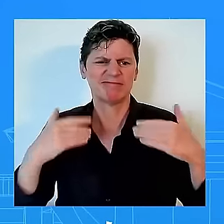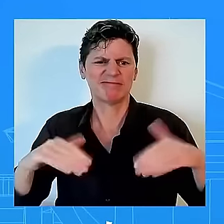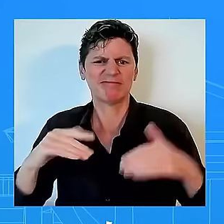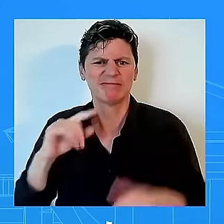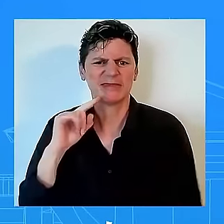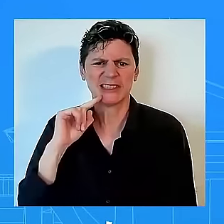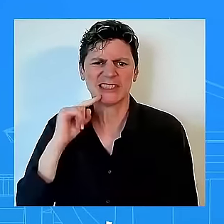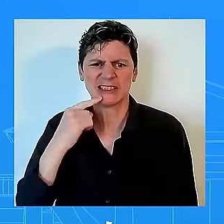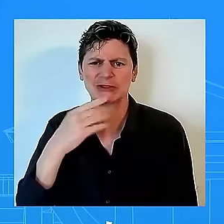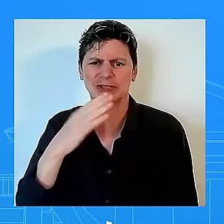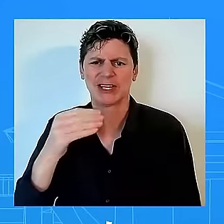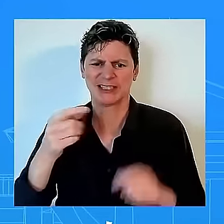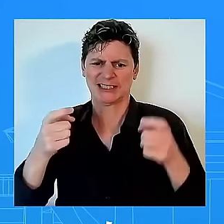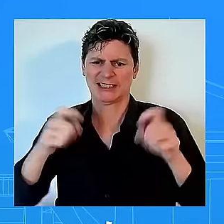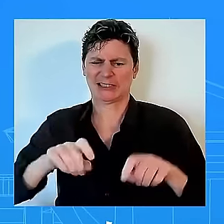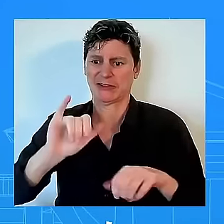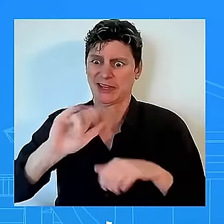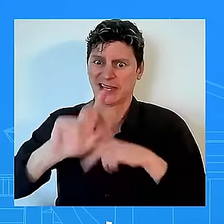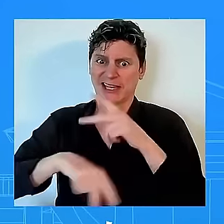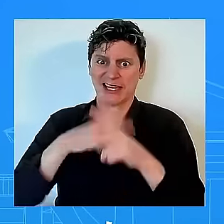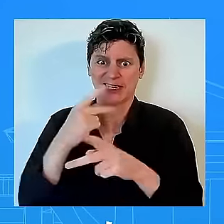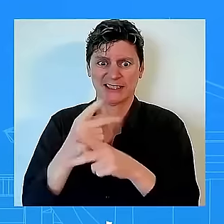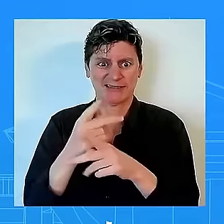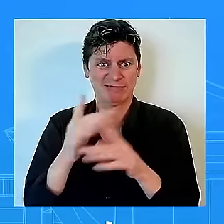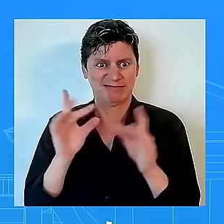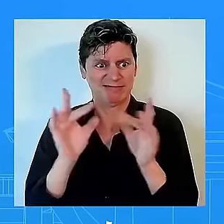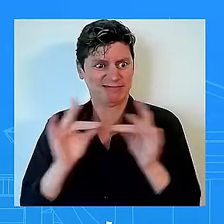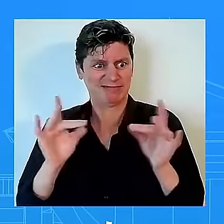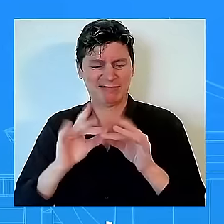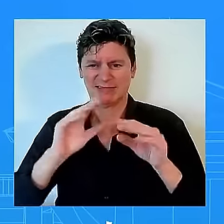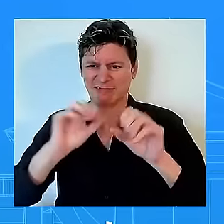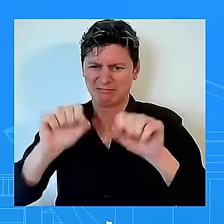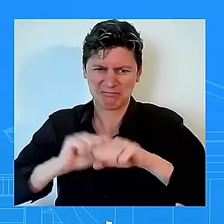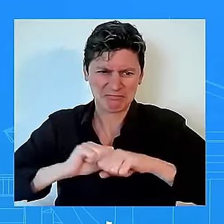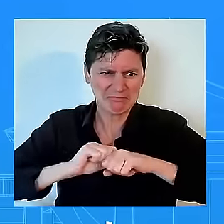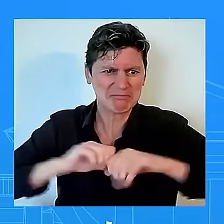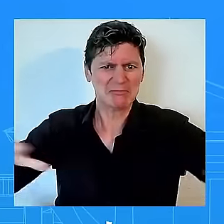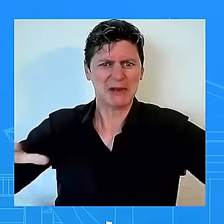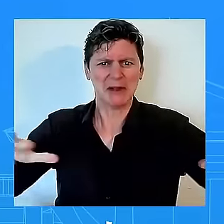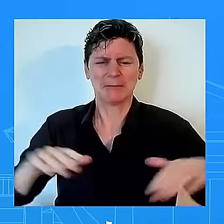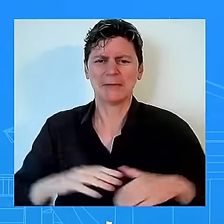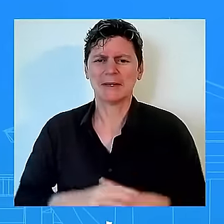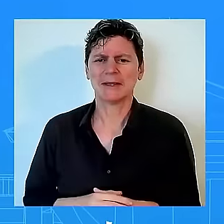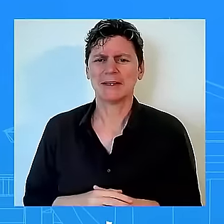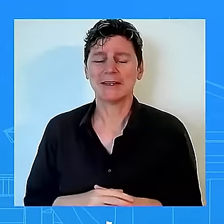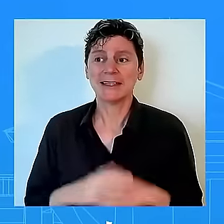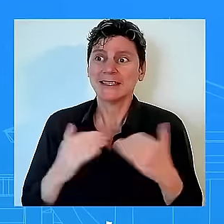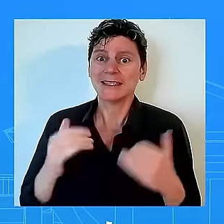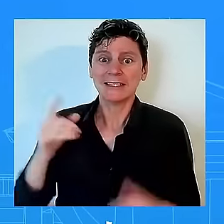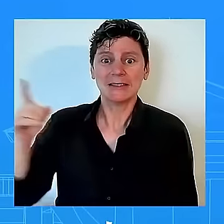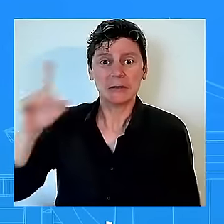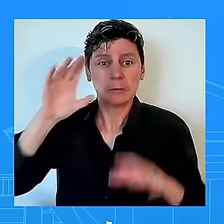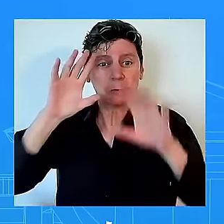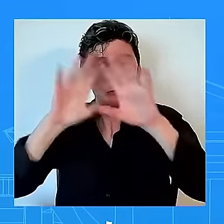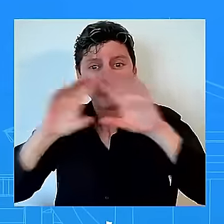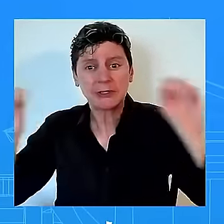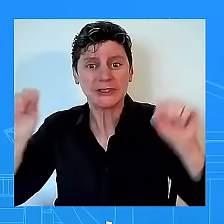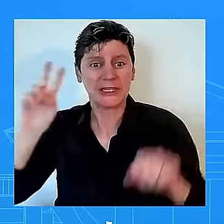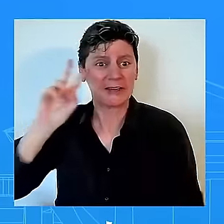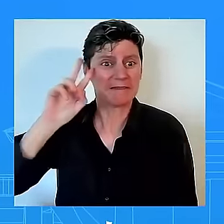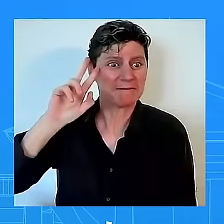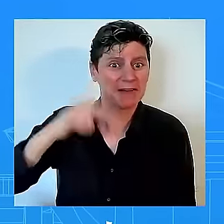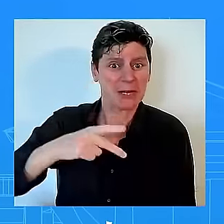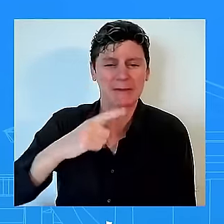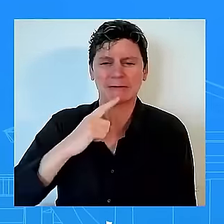out there this is why this president and this vice president has been very clear on condemning any type of political violence political rhetoric